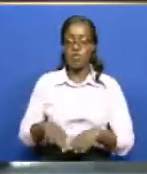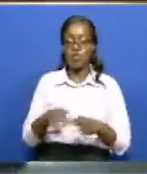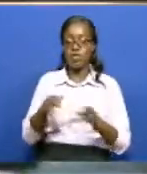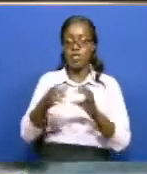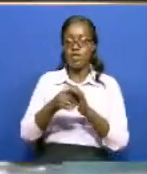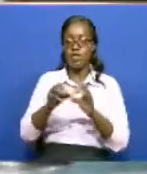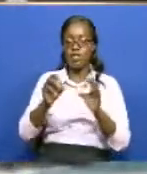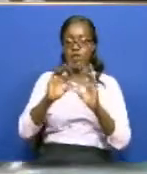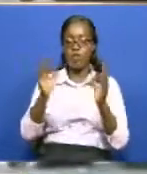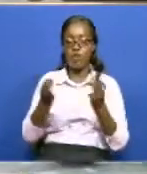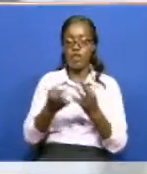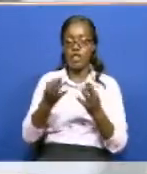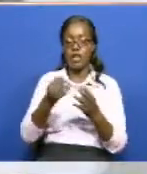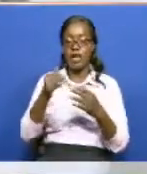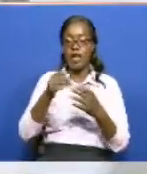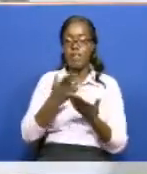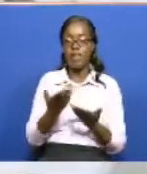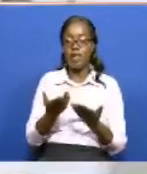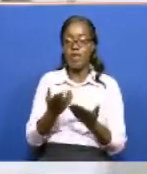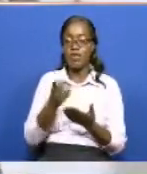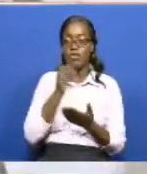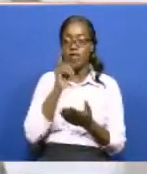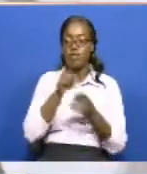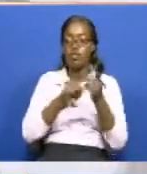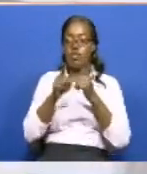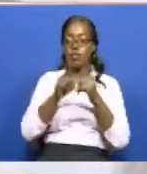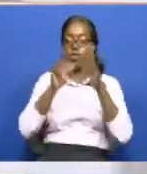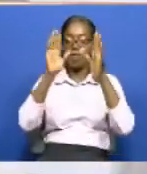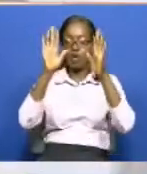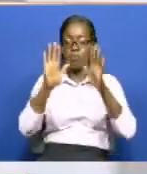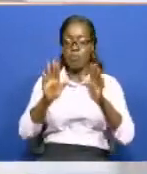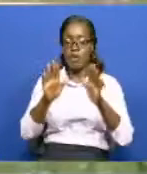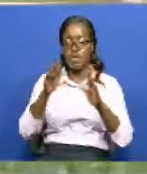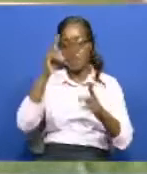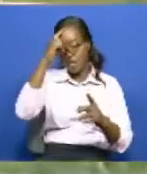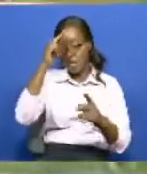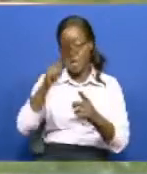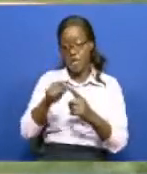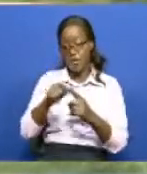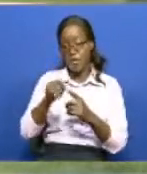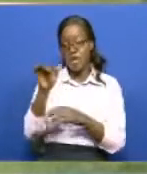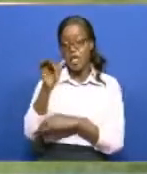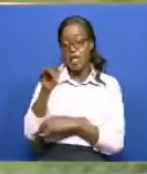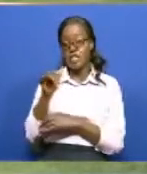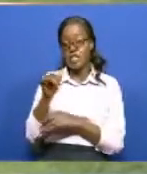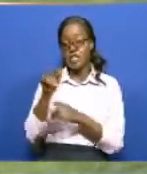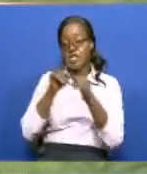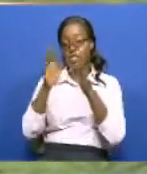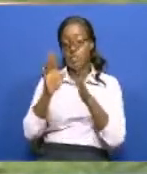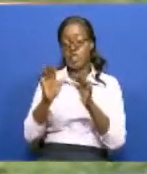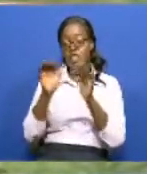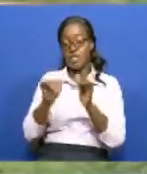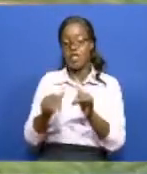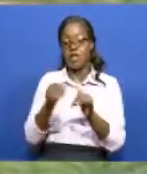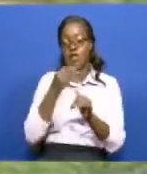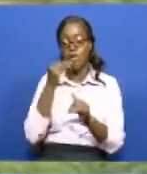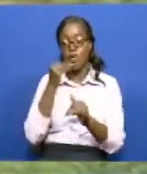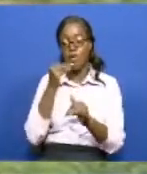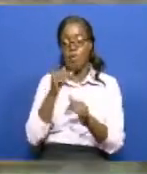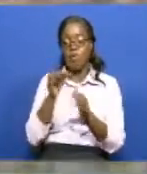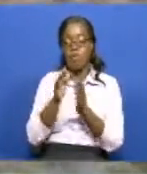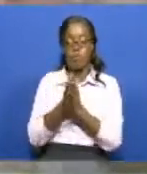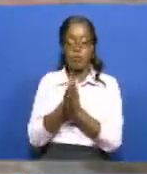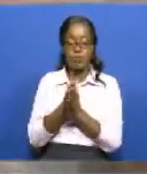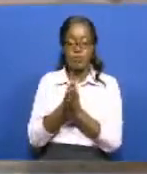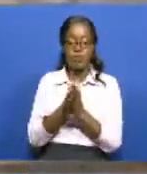hashtag Travel Tomorrow campaign which was aimed at asking travelers to remain safe at home. The Ministry of Tourism